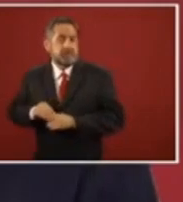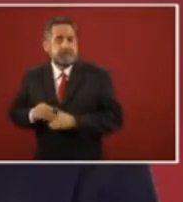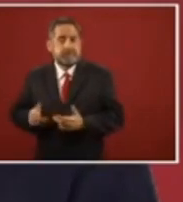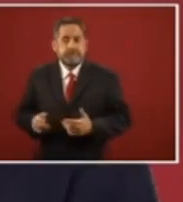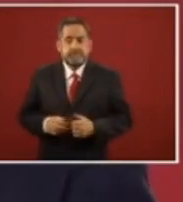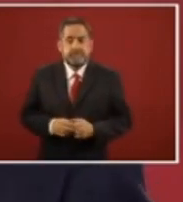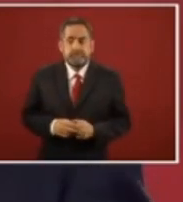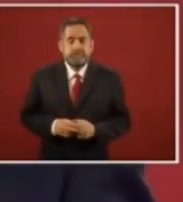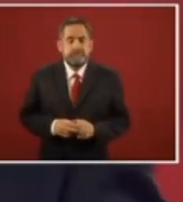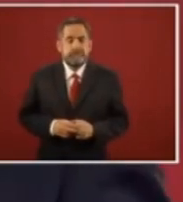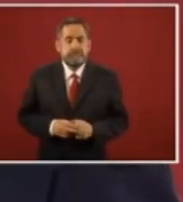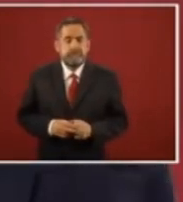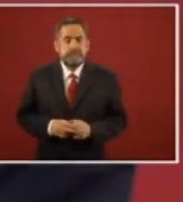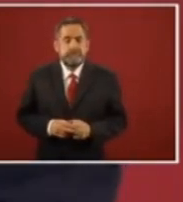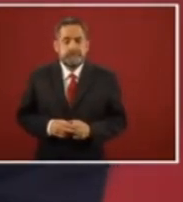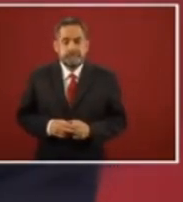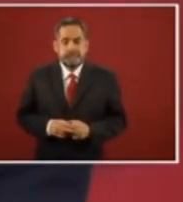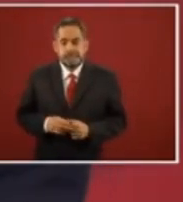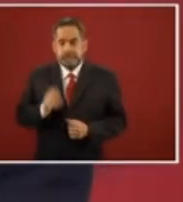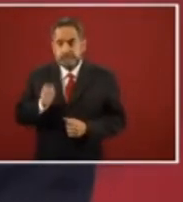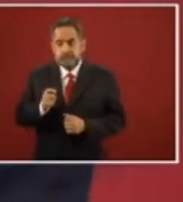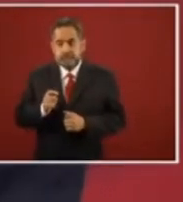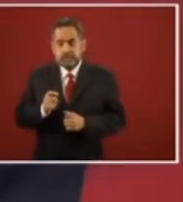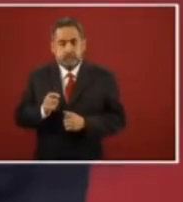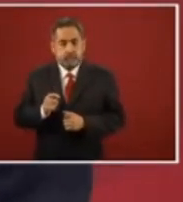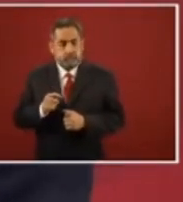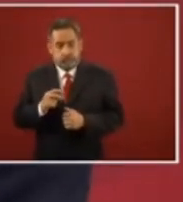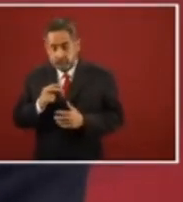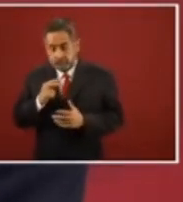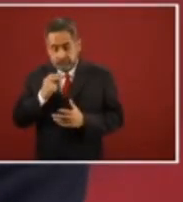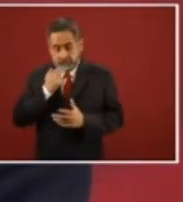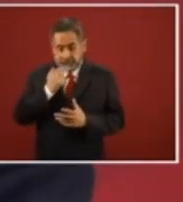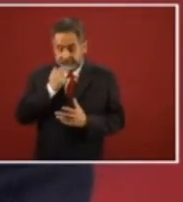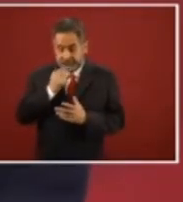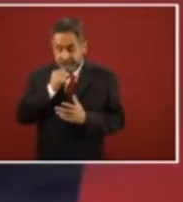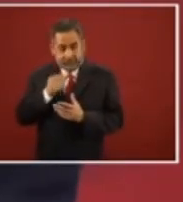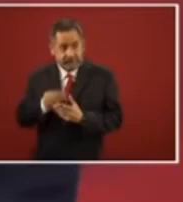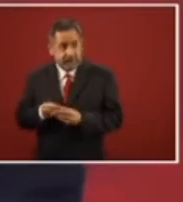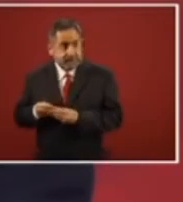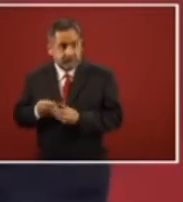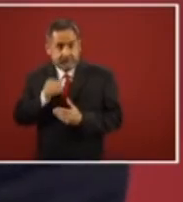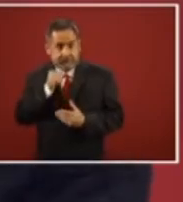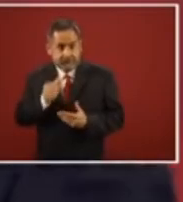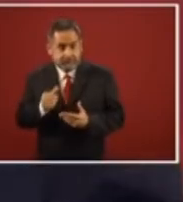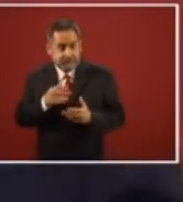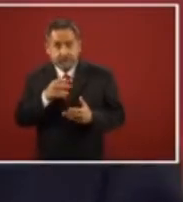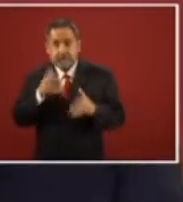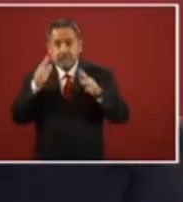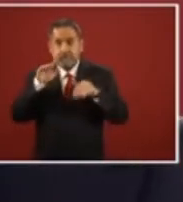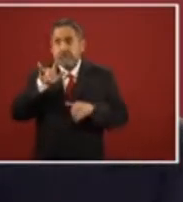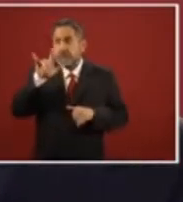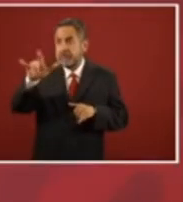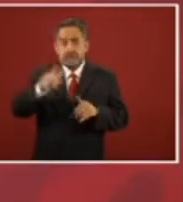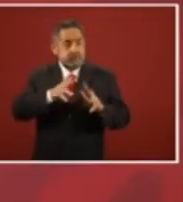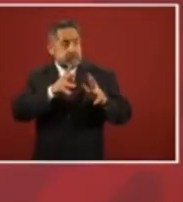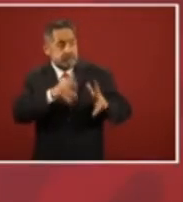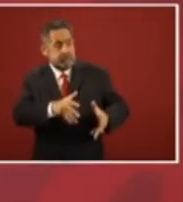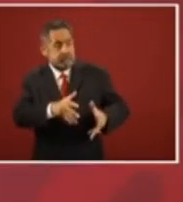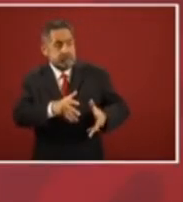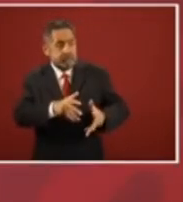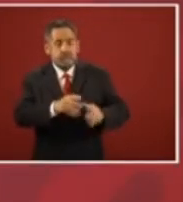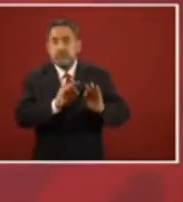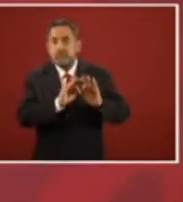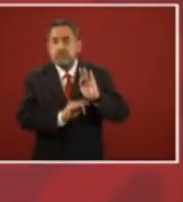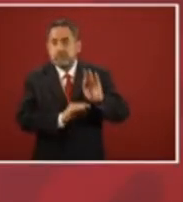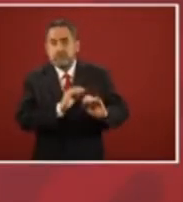But now, without using that, and if you